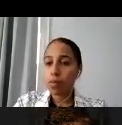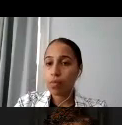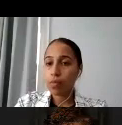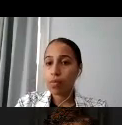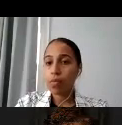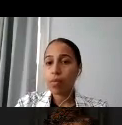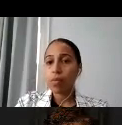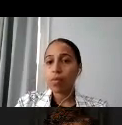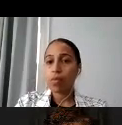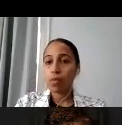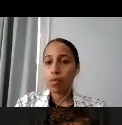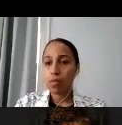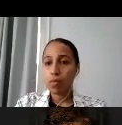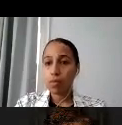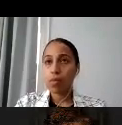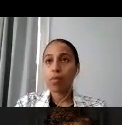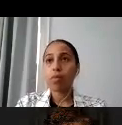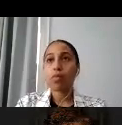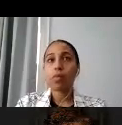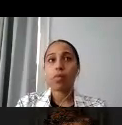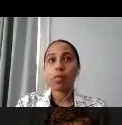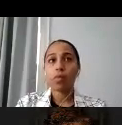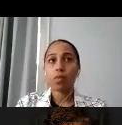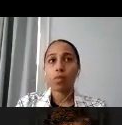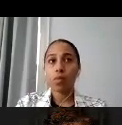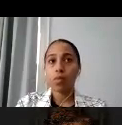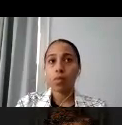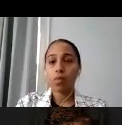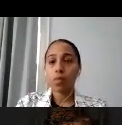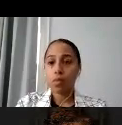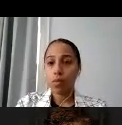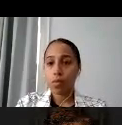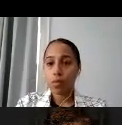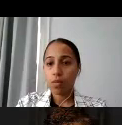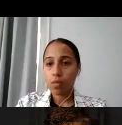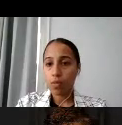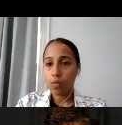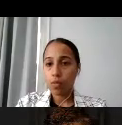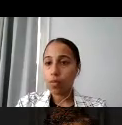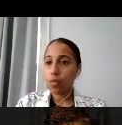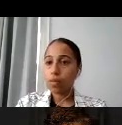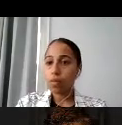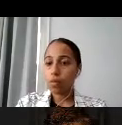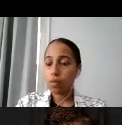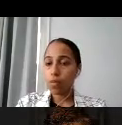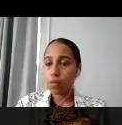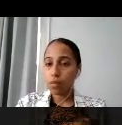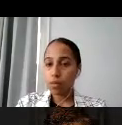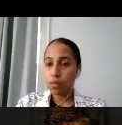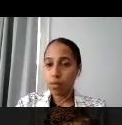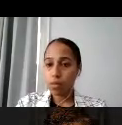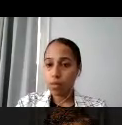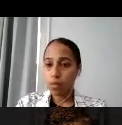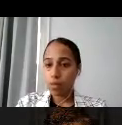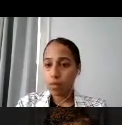populations in rural areas? The third item, does the income criteria accurately capture the realities